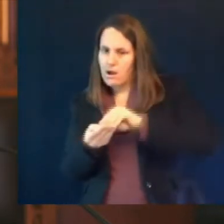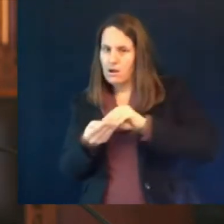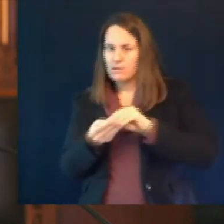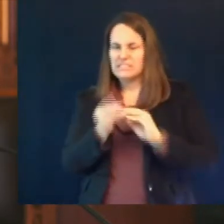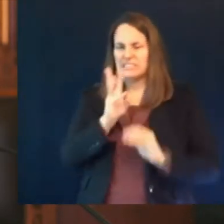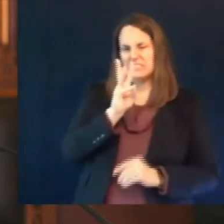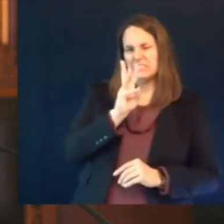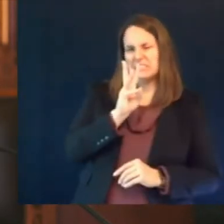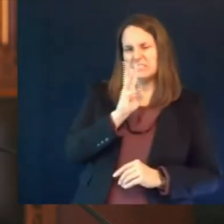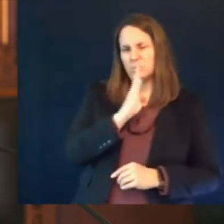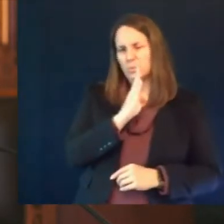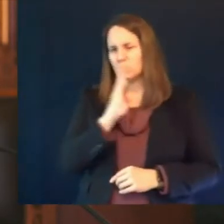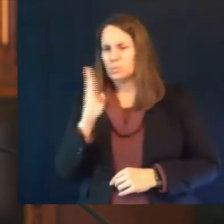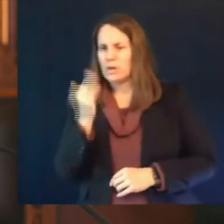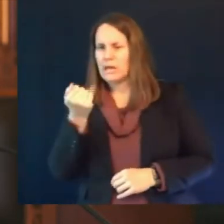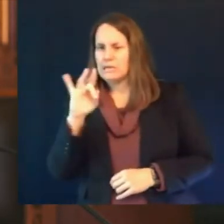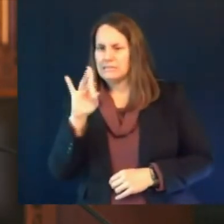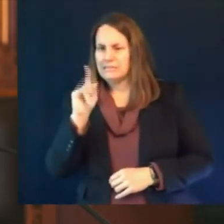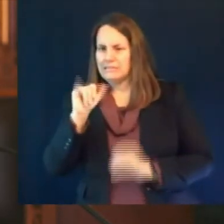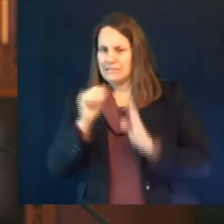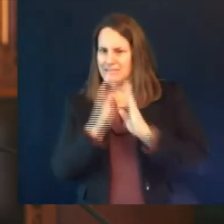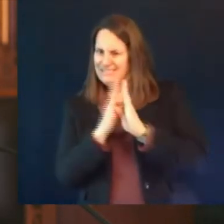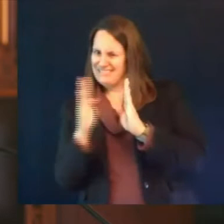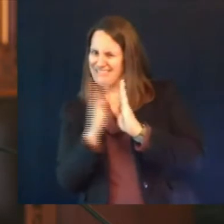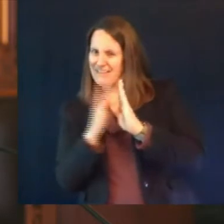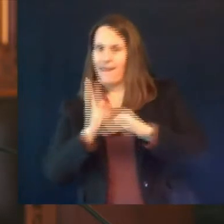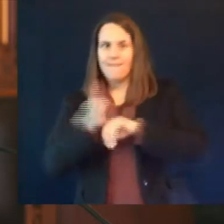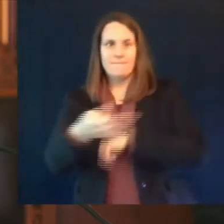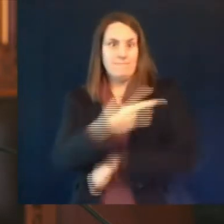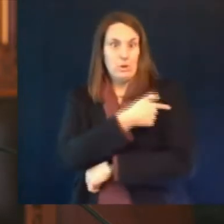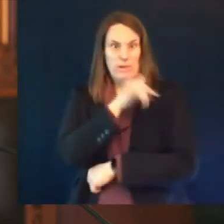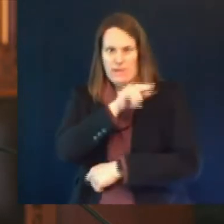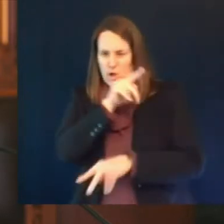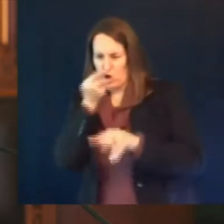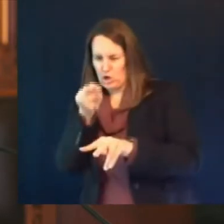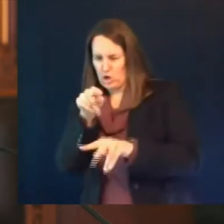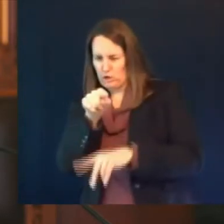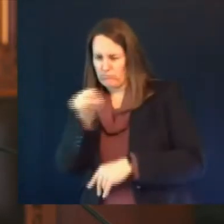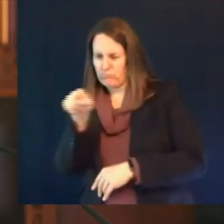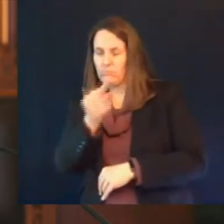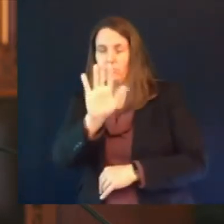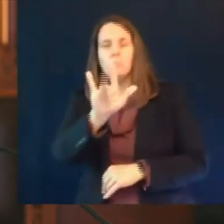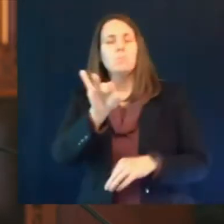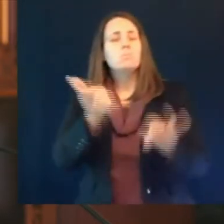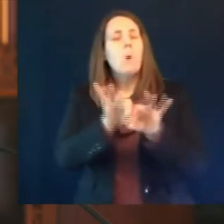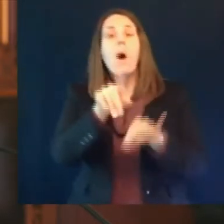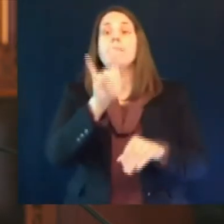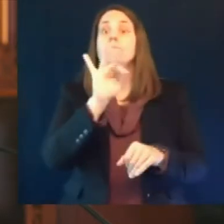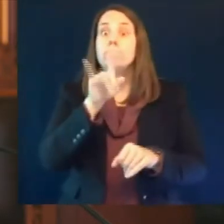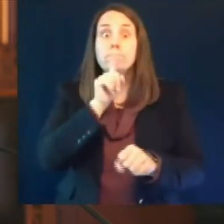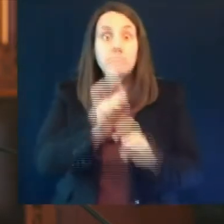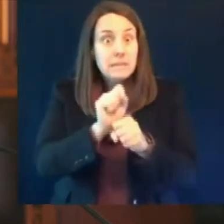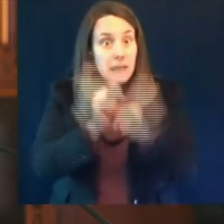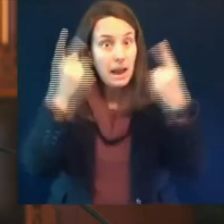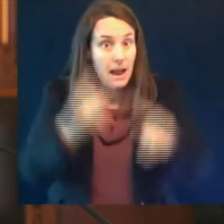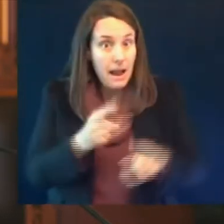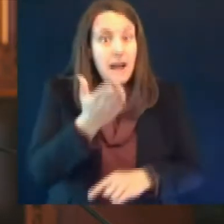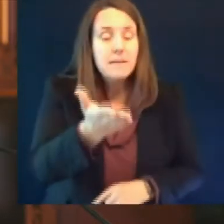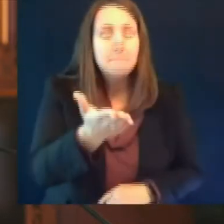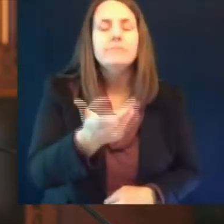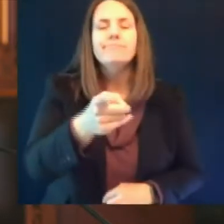it is also important to know that this pause is evidence of our safety protocols working